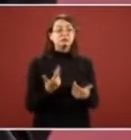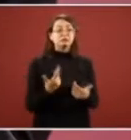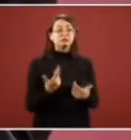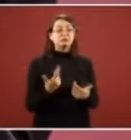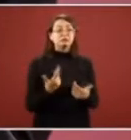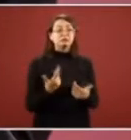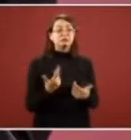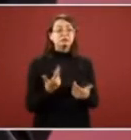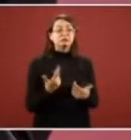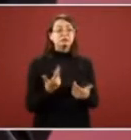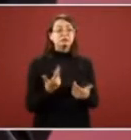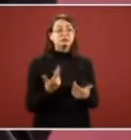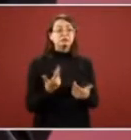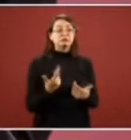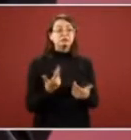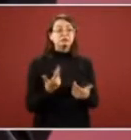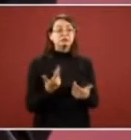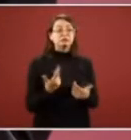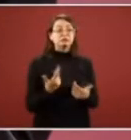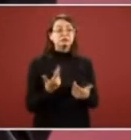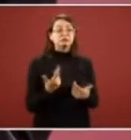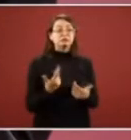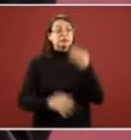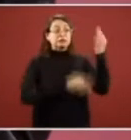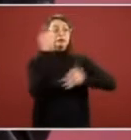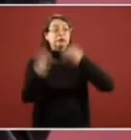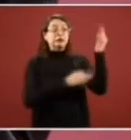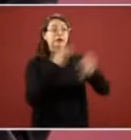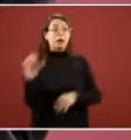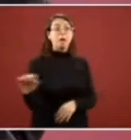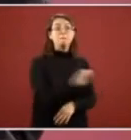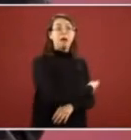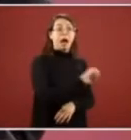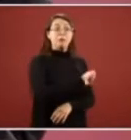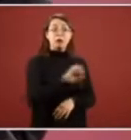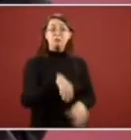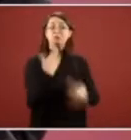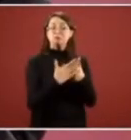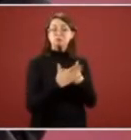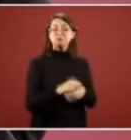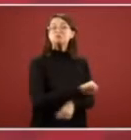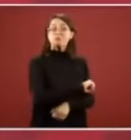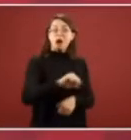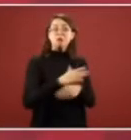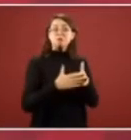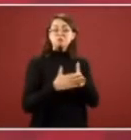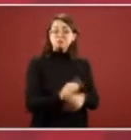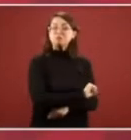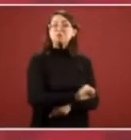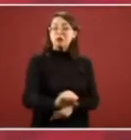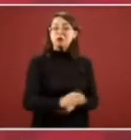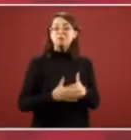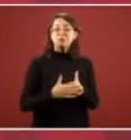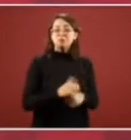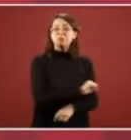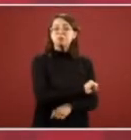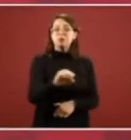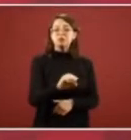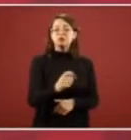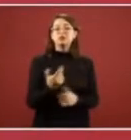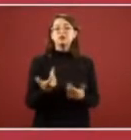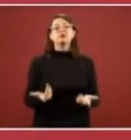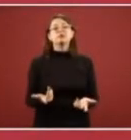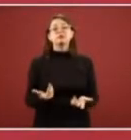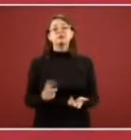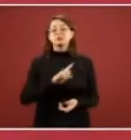they are going to raise the gas prices they are going to have gas hikes and it doesn't go up so how do they look